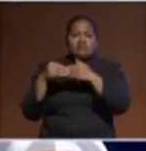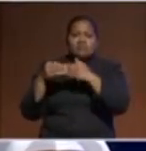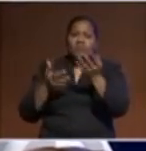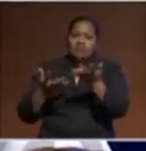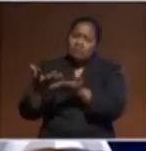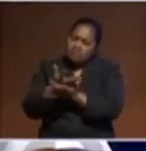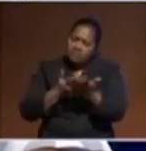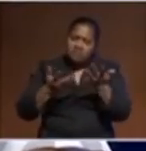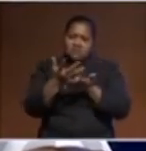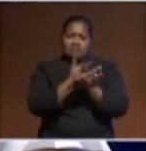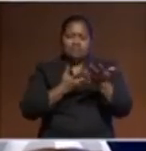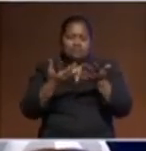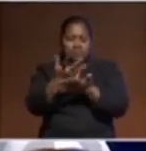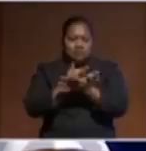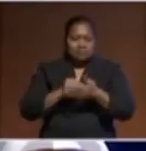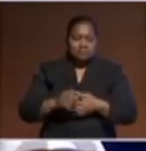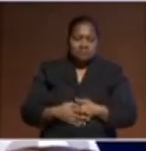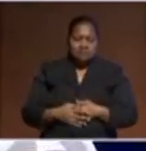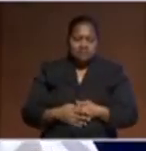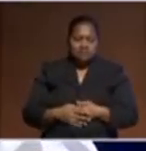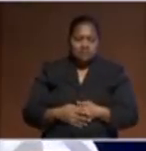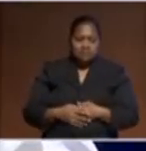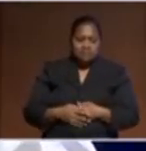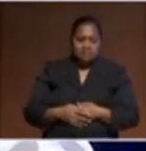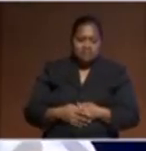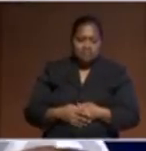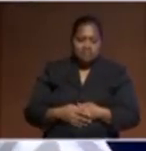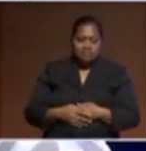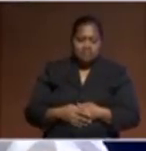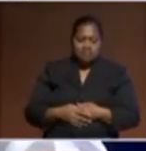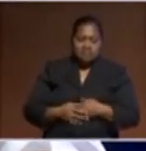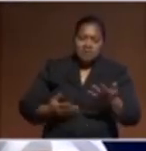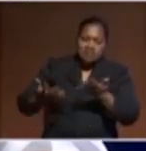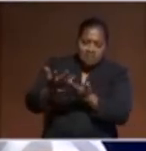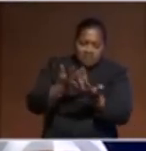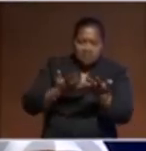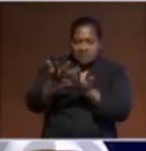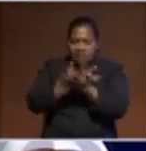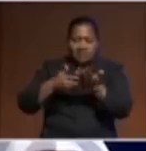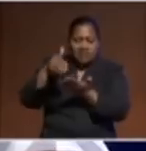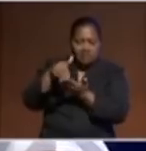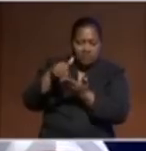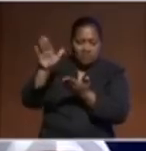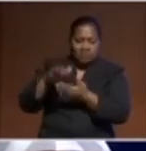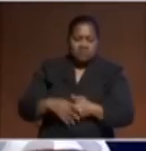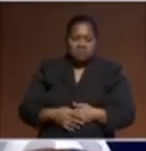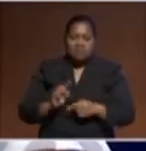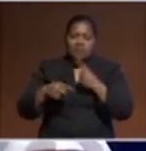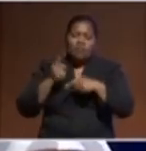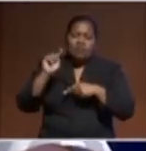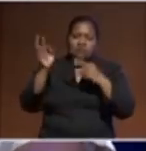and endorse what our officials have been recommending to